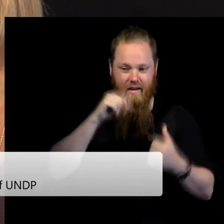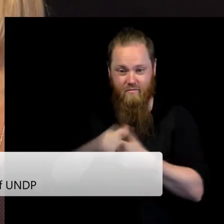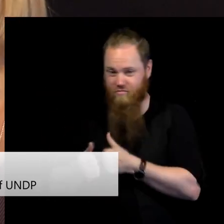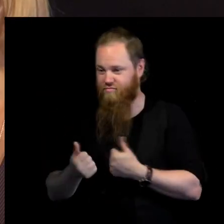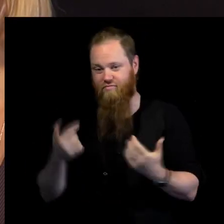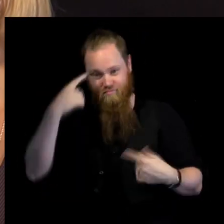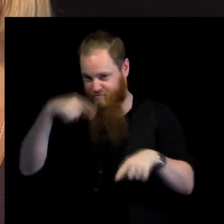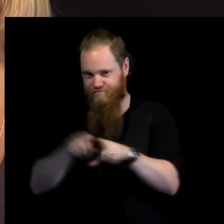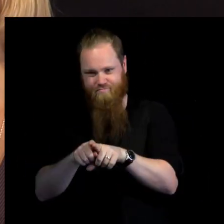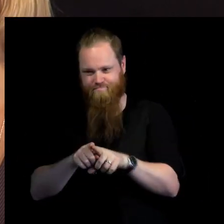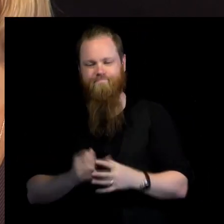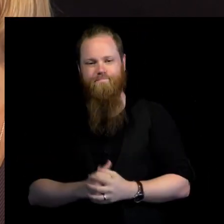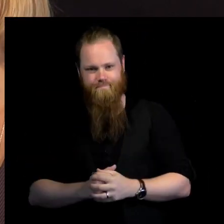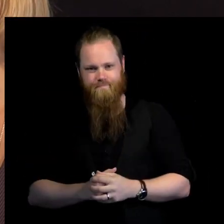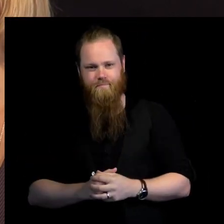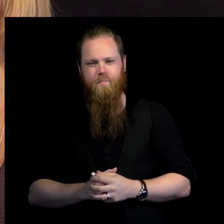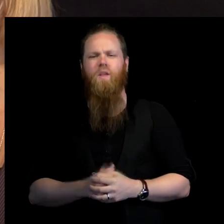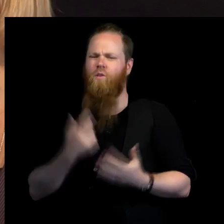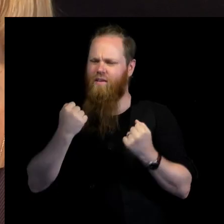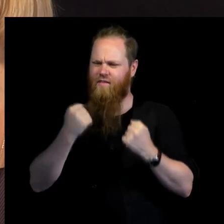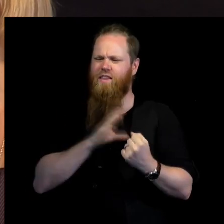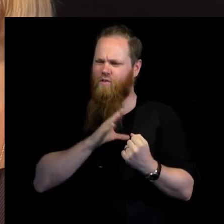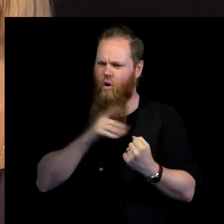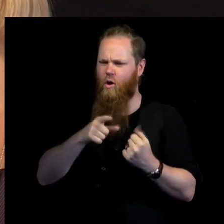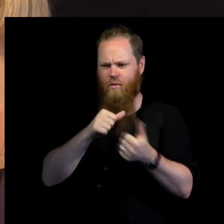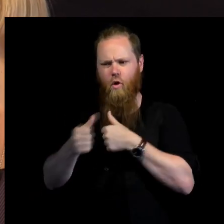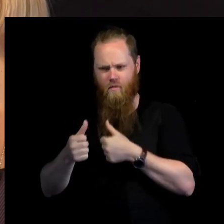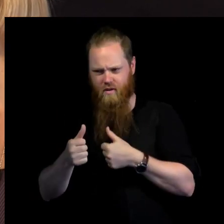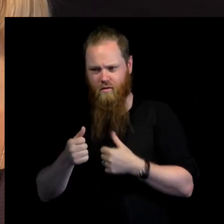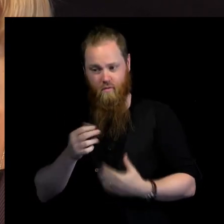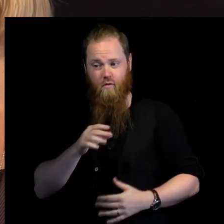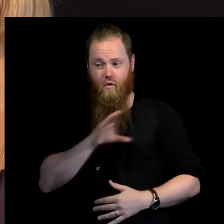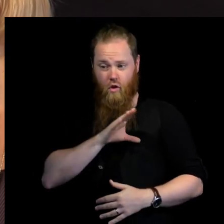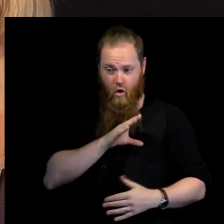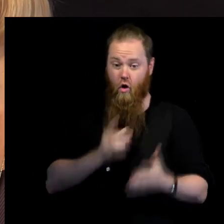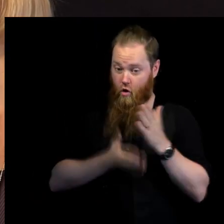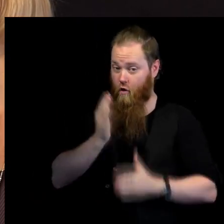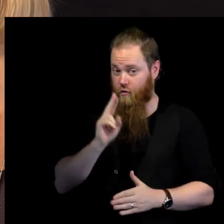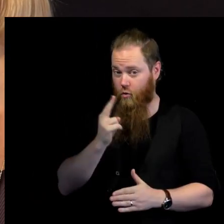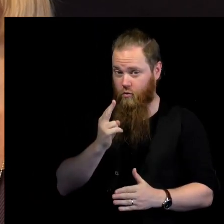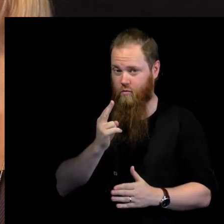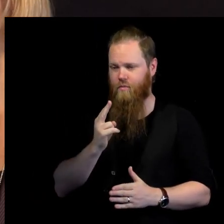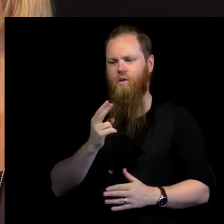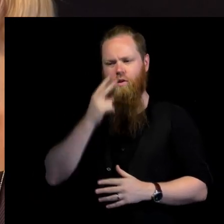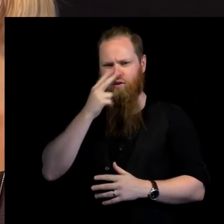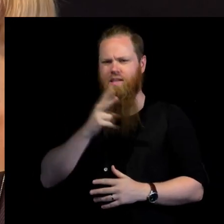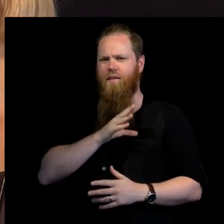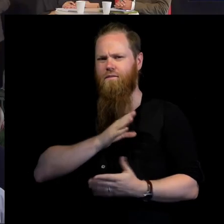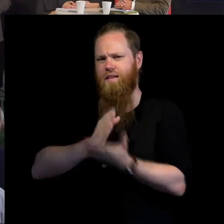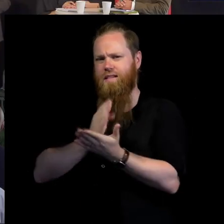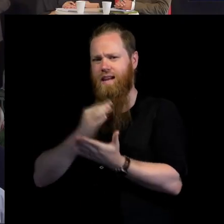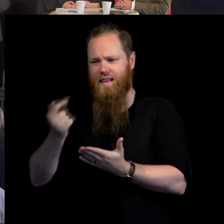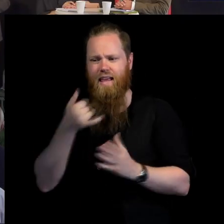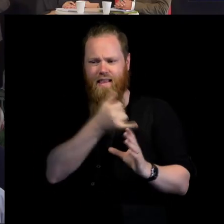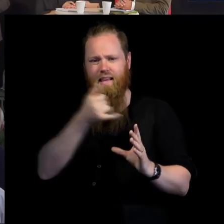them. And it is also important to see that there are certainly references to rights within these two